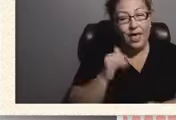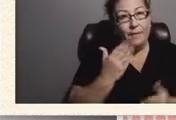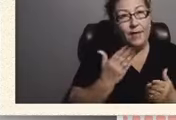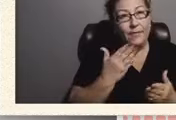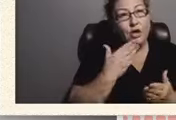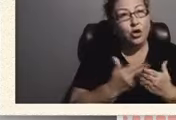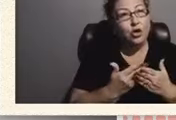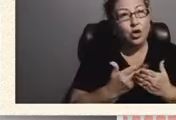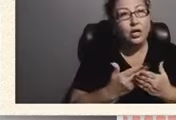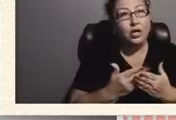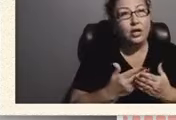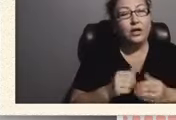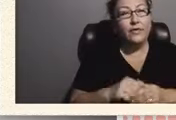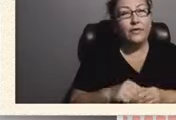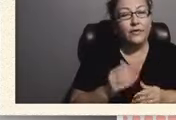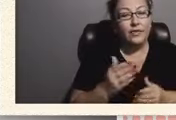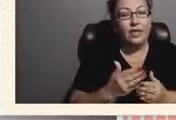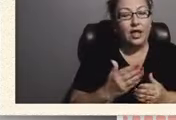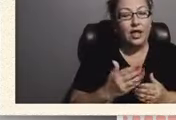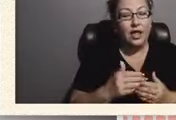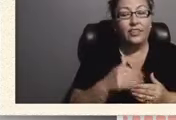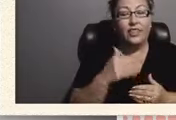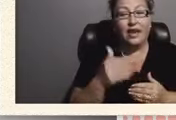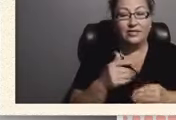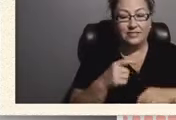school is going to be reopening that we talk about.